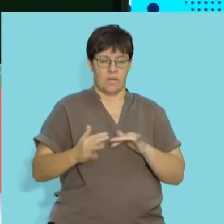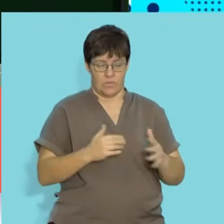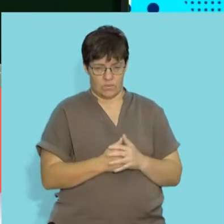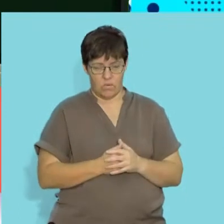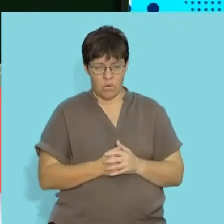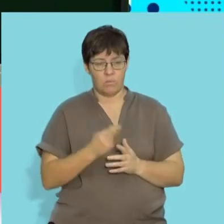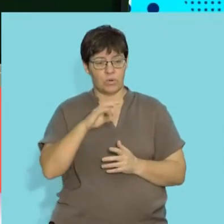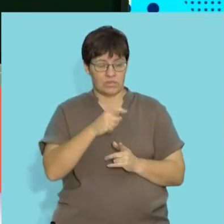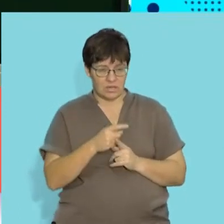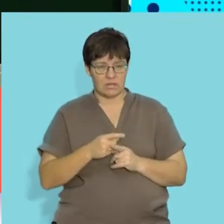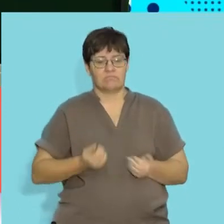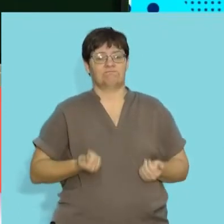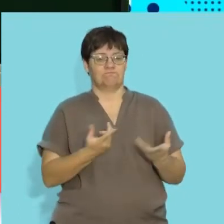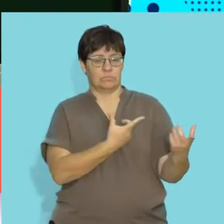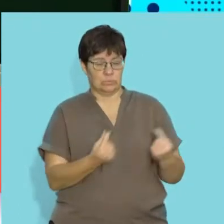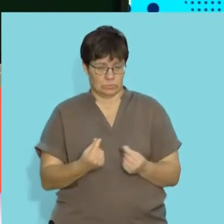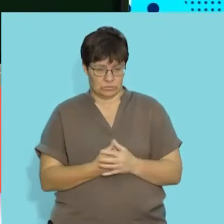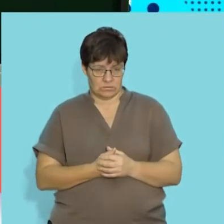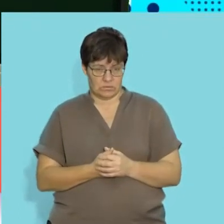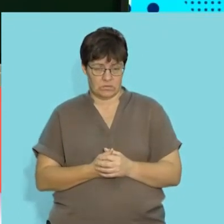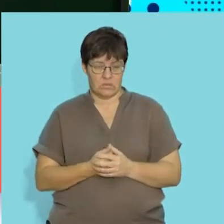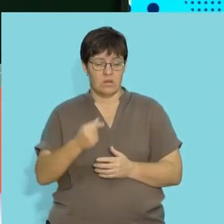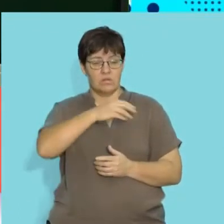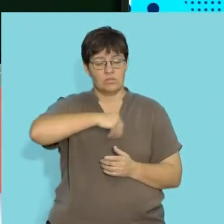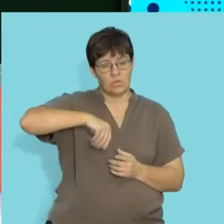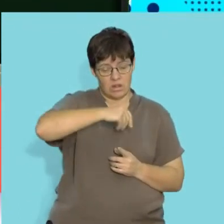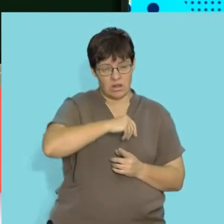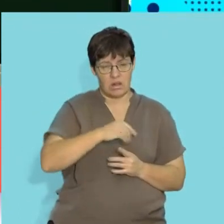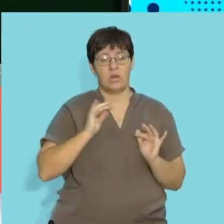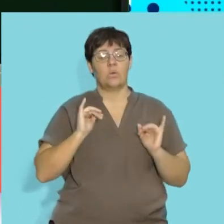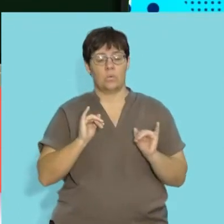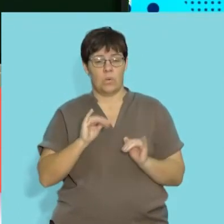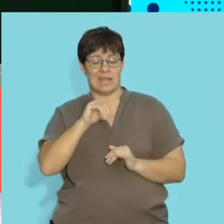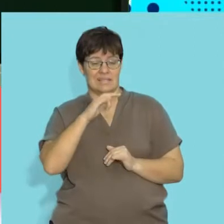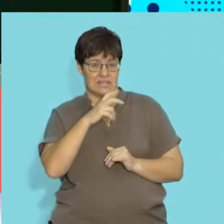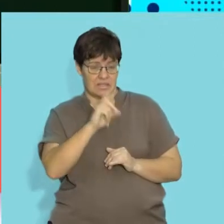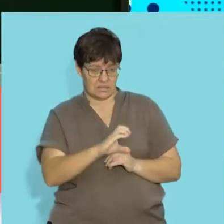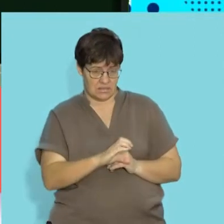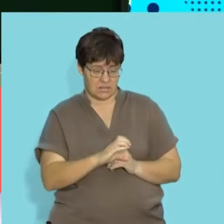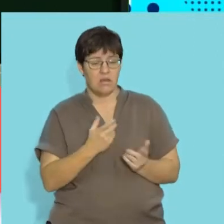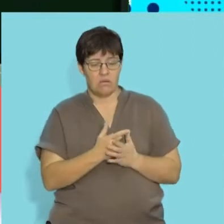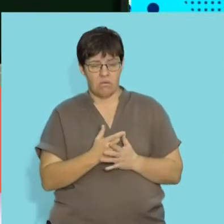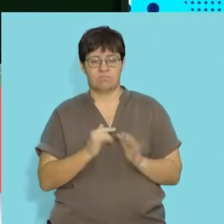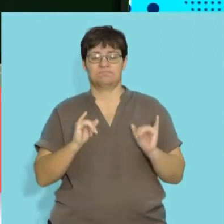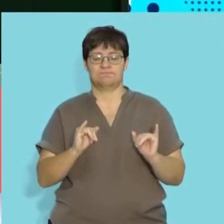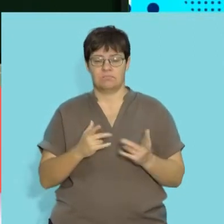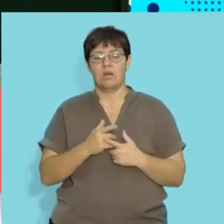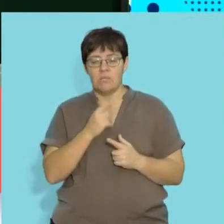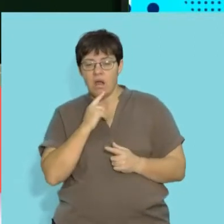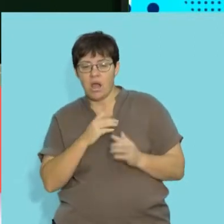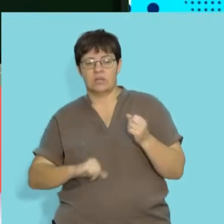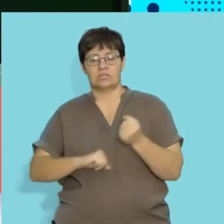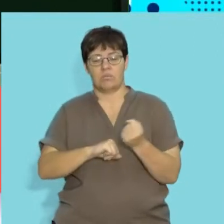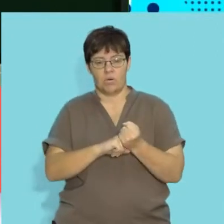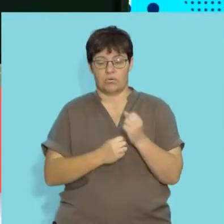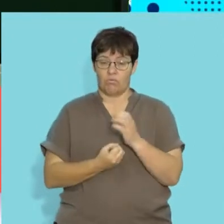functioning or how proteins carry out their function. So soil that is extremely acidic or extremely alkaline may not